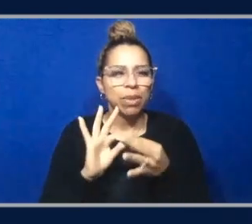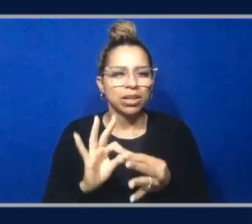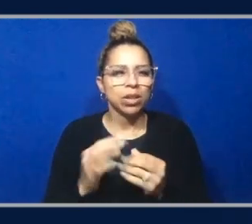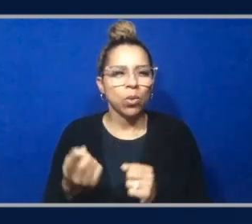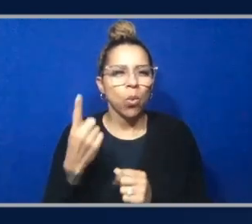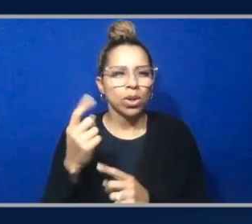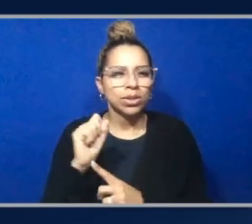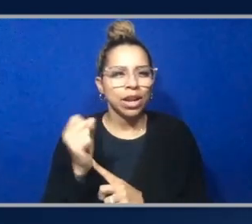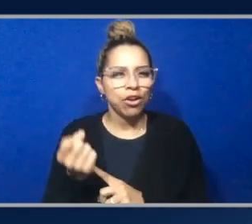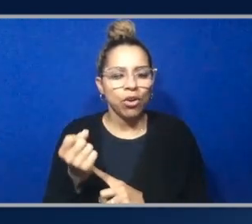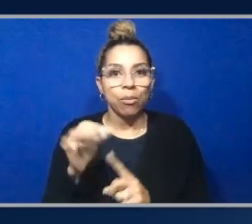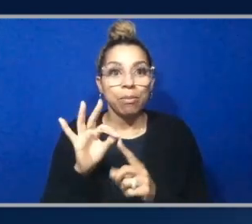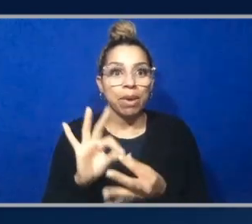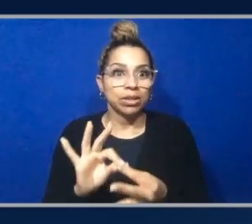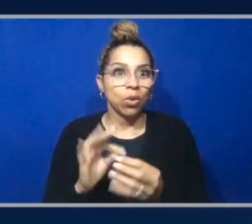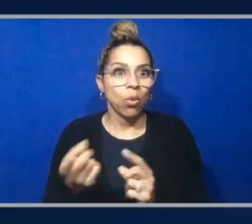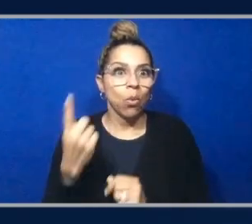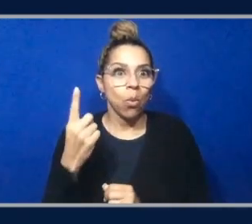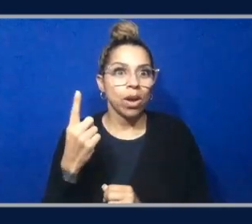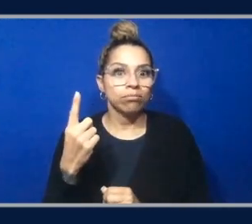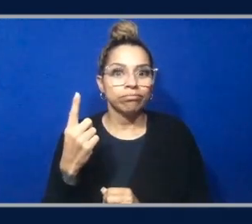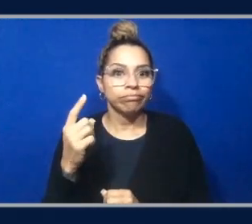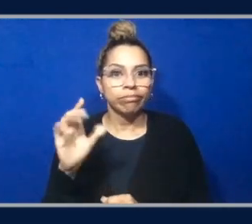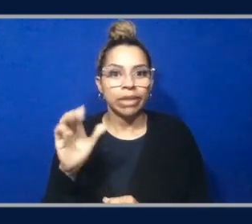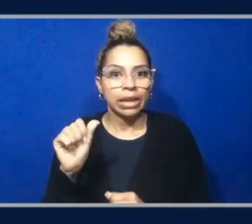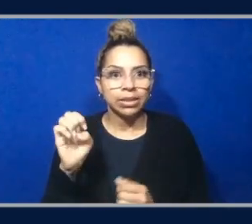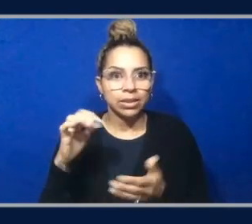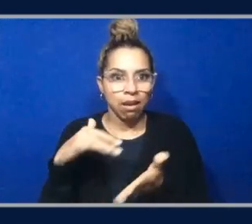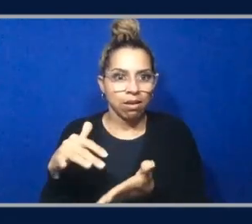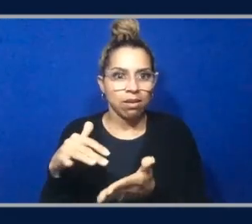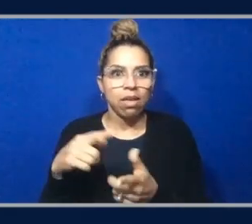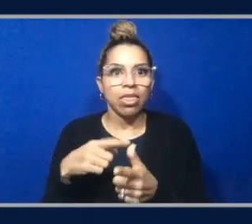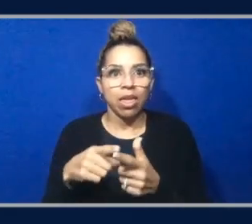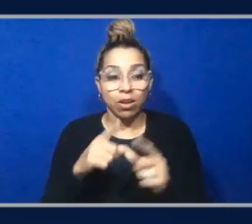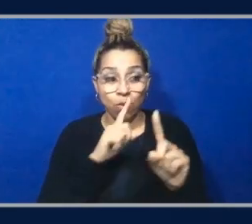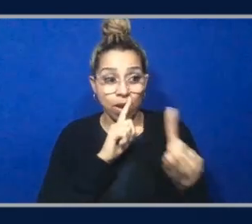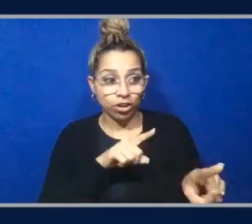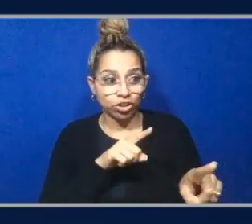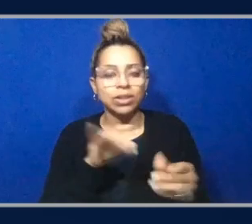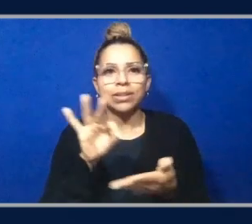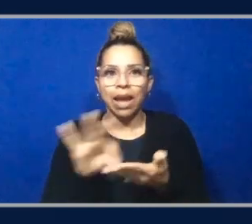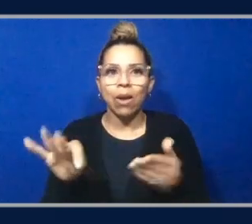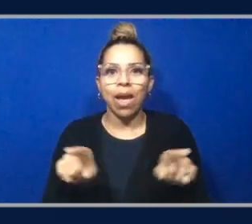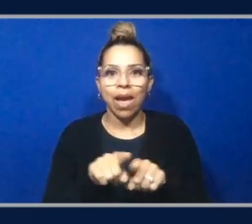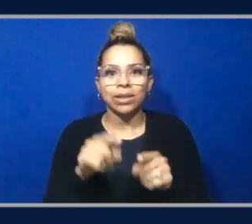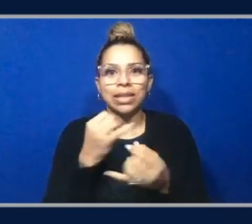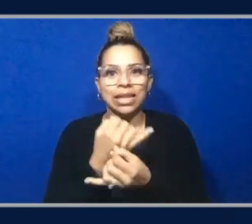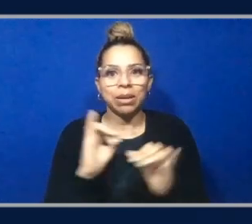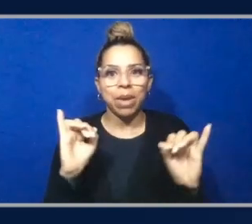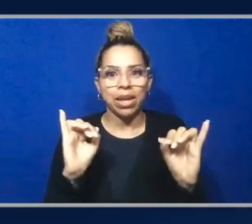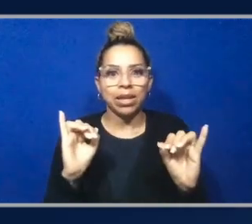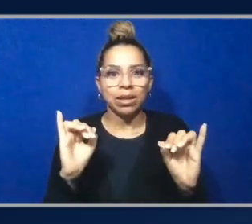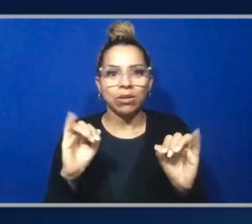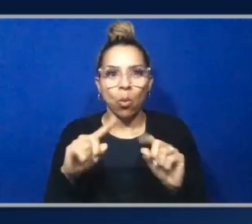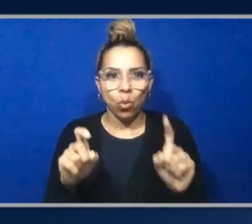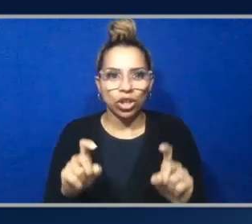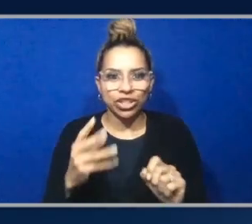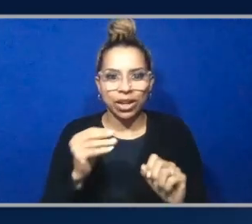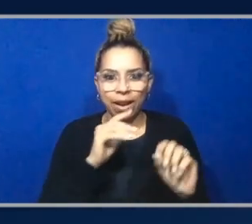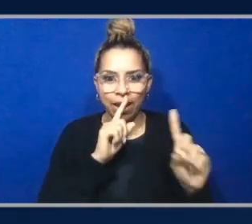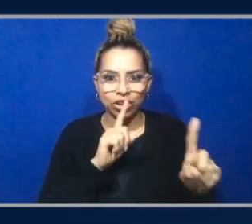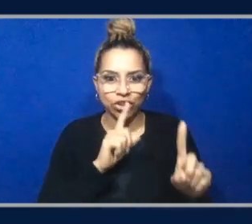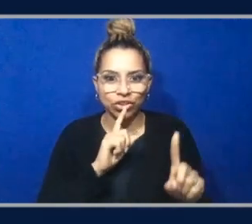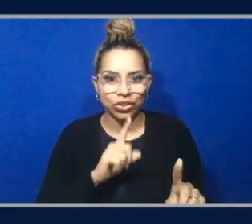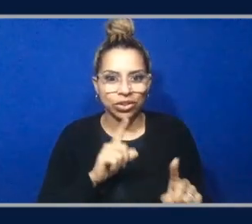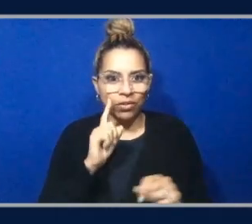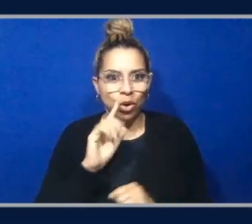one case study. then you're answering that. And then those are counted as independent questions and answers and responses toward your overall score. So it kind of